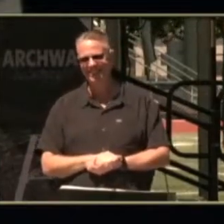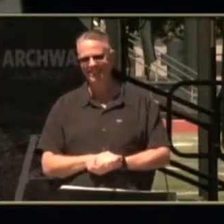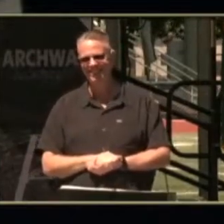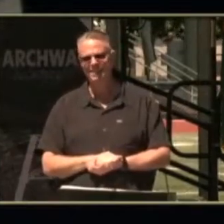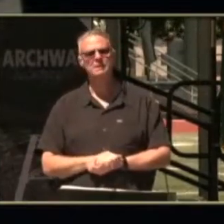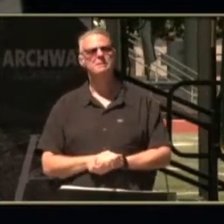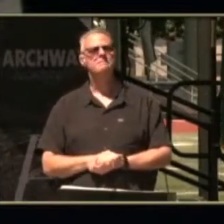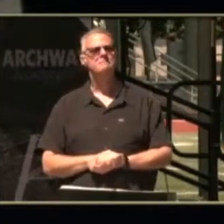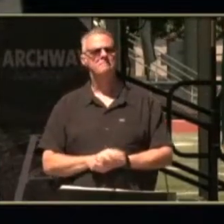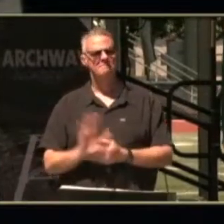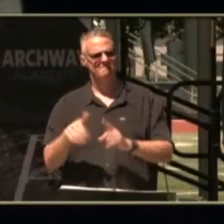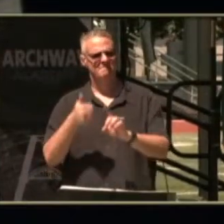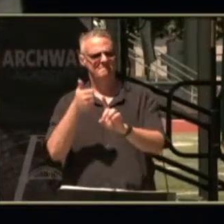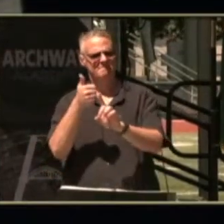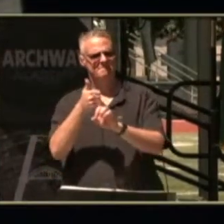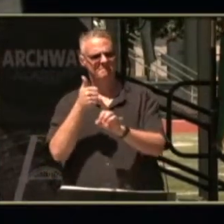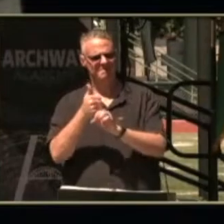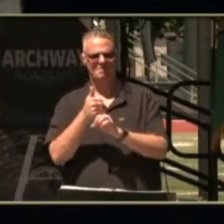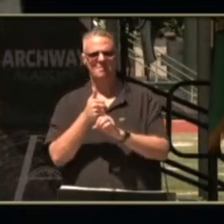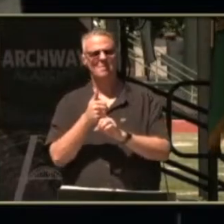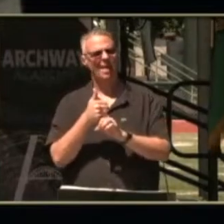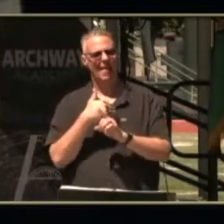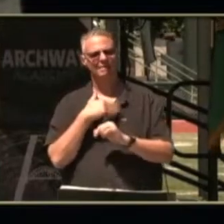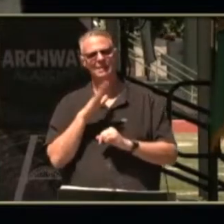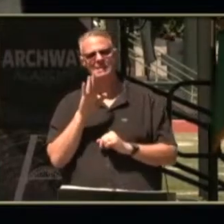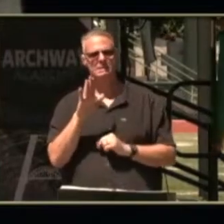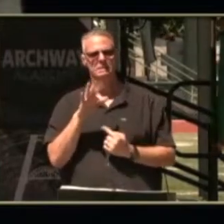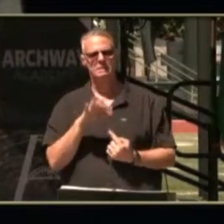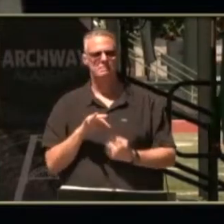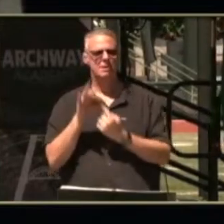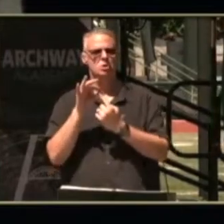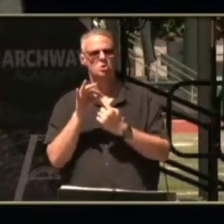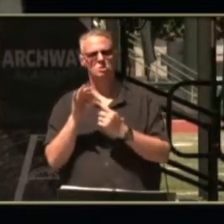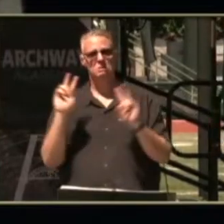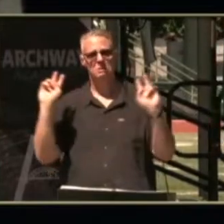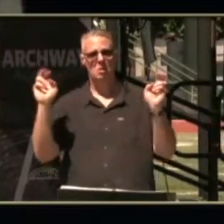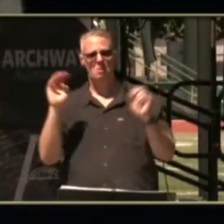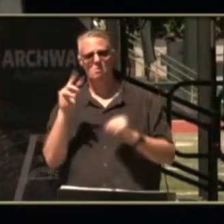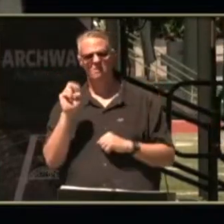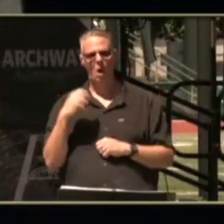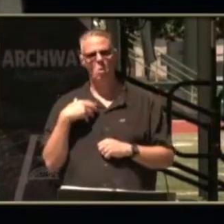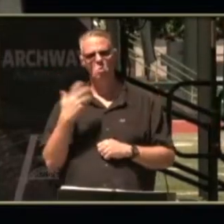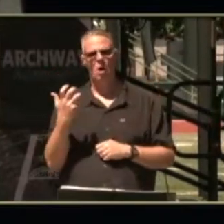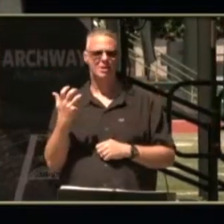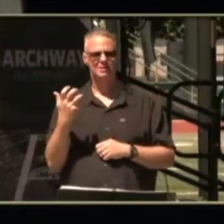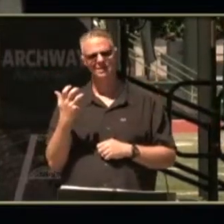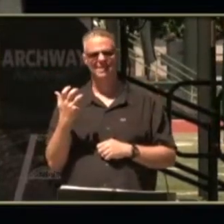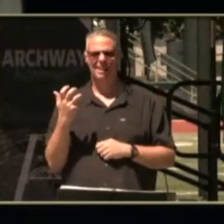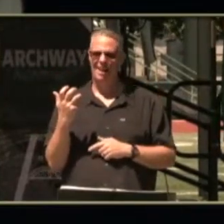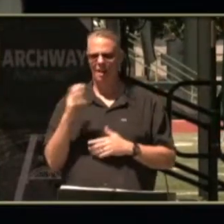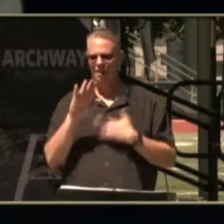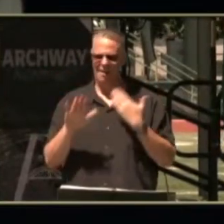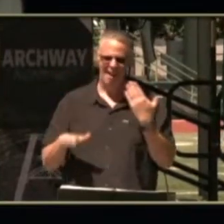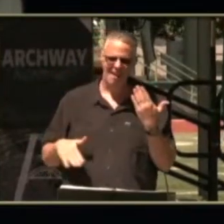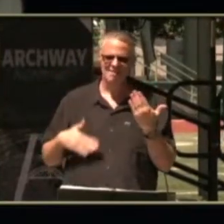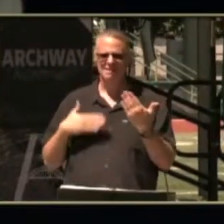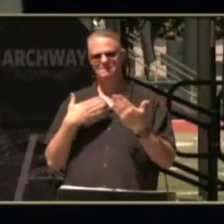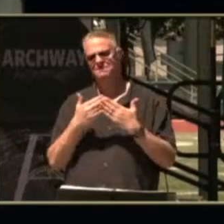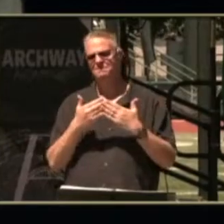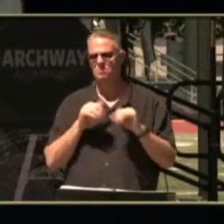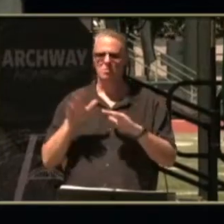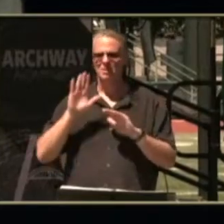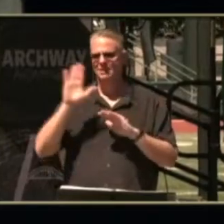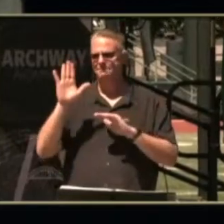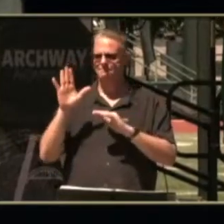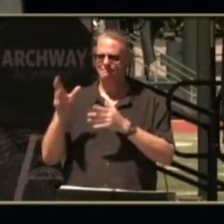caleb has a signature move and i would like to send him off with everybody doing his